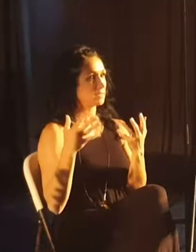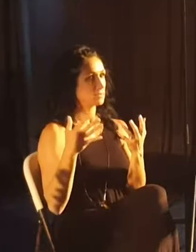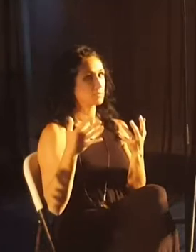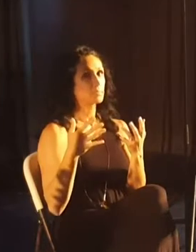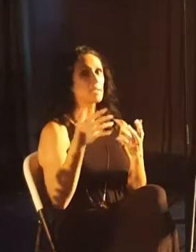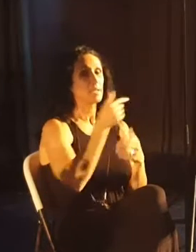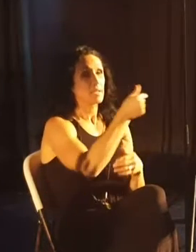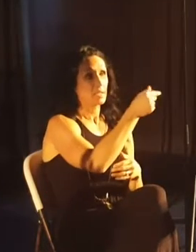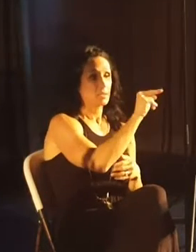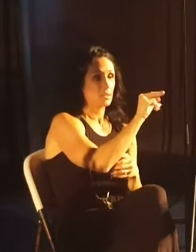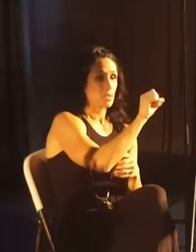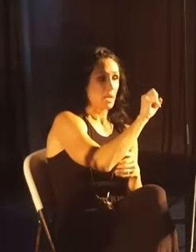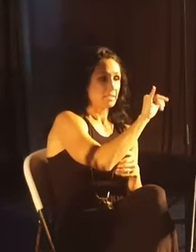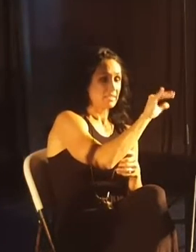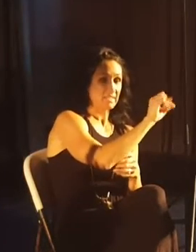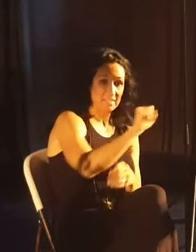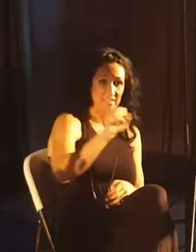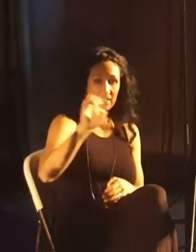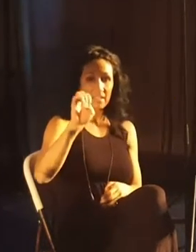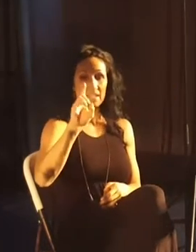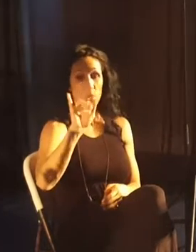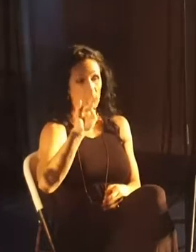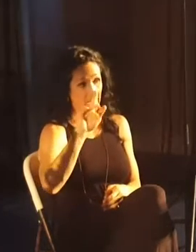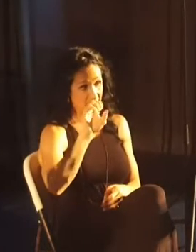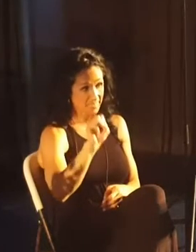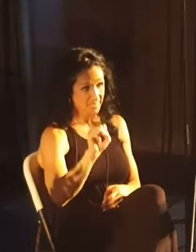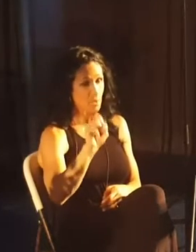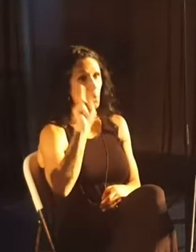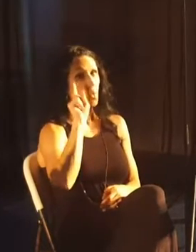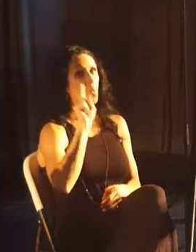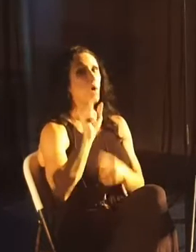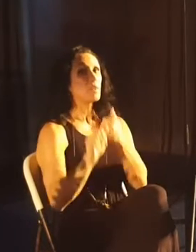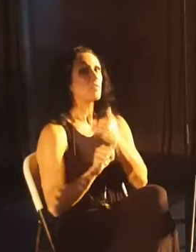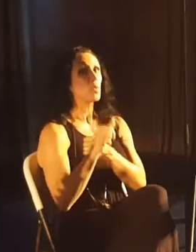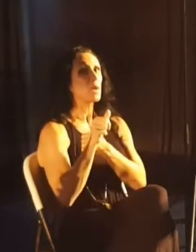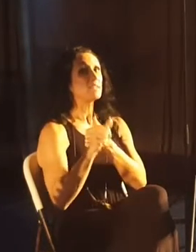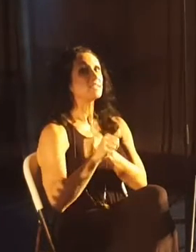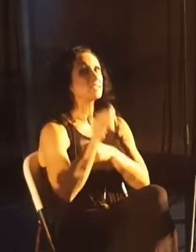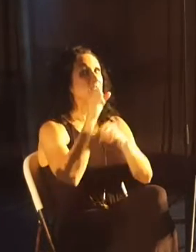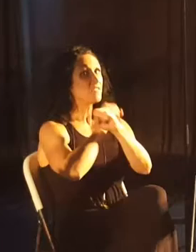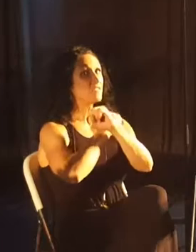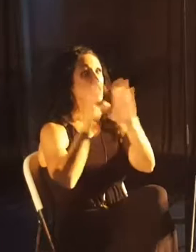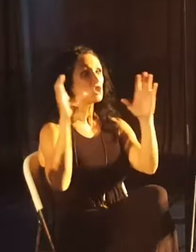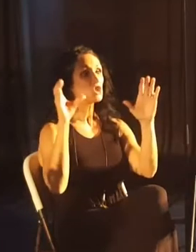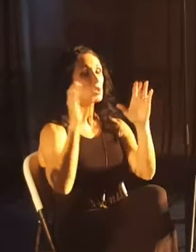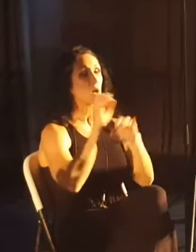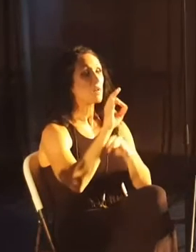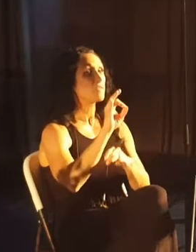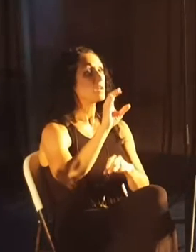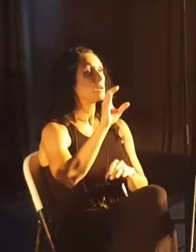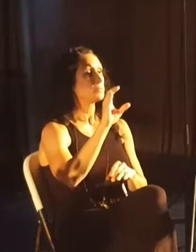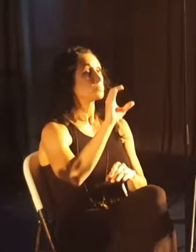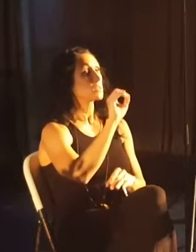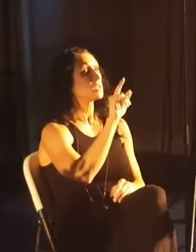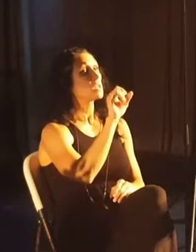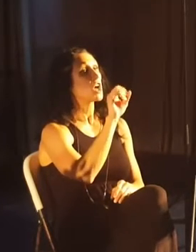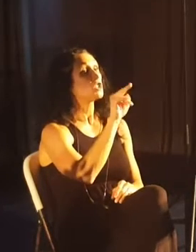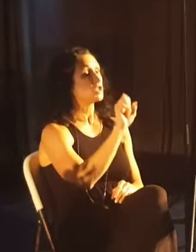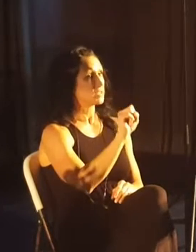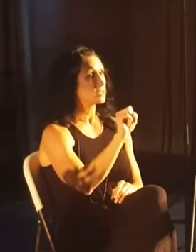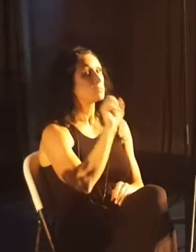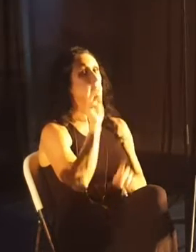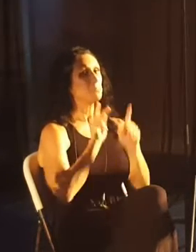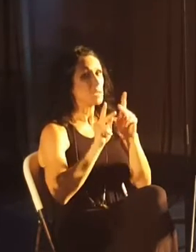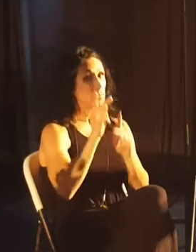And so there were the Gnostics and there were the Ebionites. One of the threats to the vision of the Colossians was that people were seeing Jesus